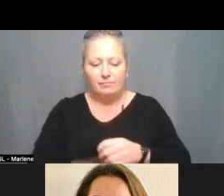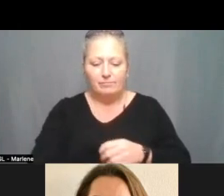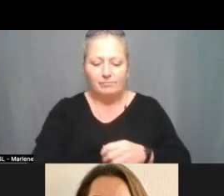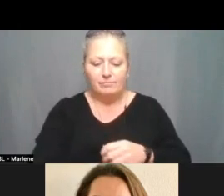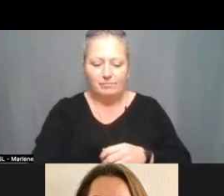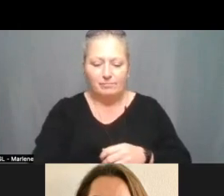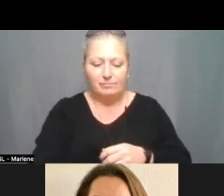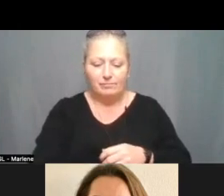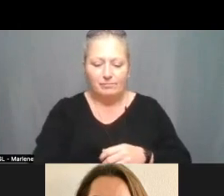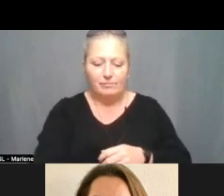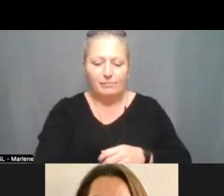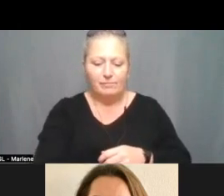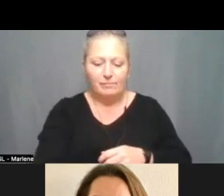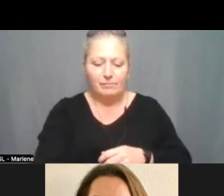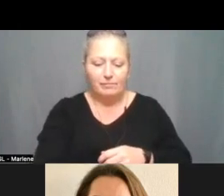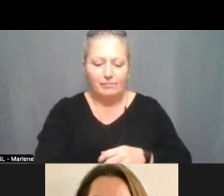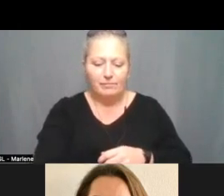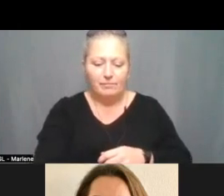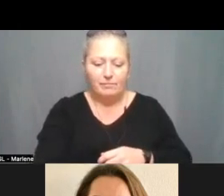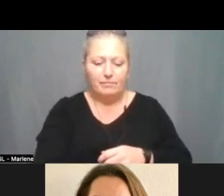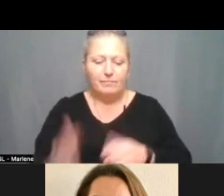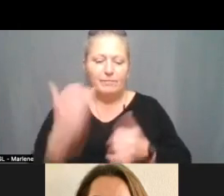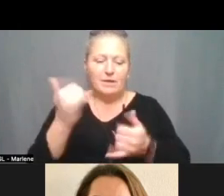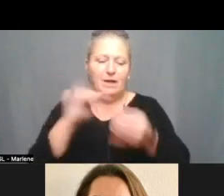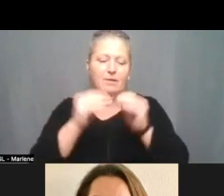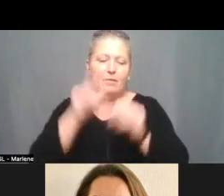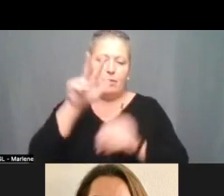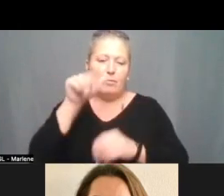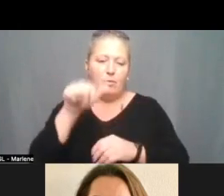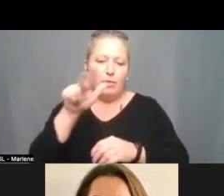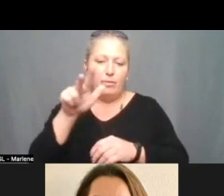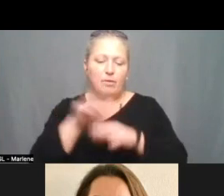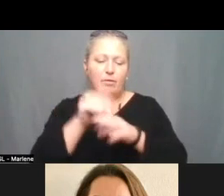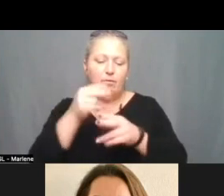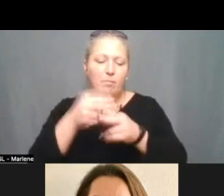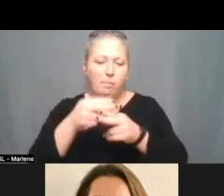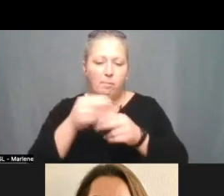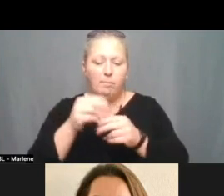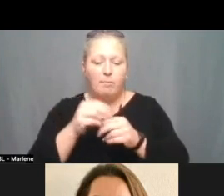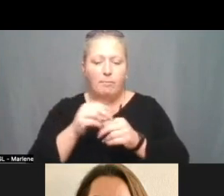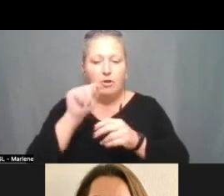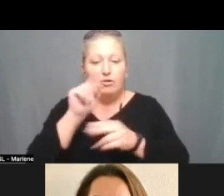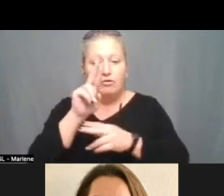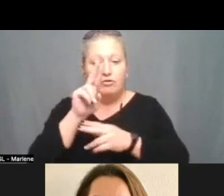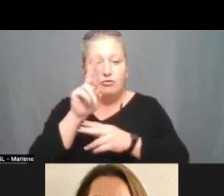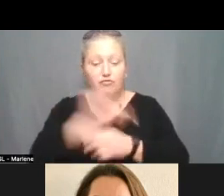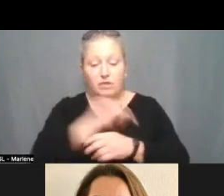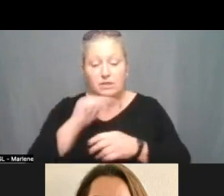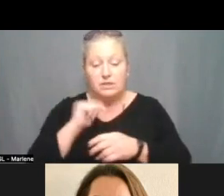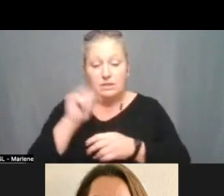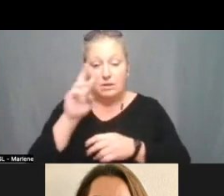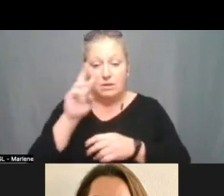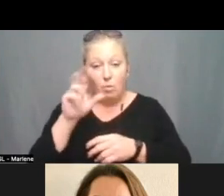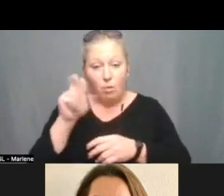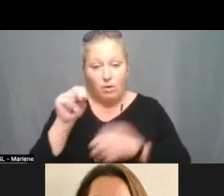Okay, we will go on to item 3.3, roll call. Trustee Warren? Yes.